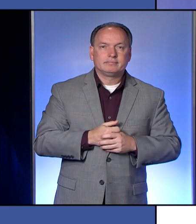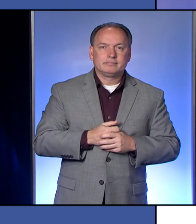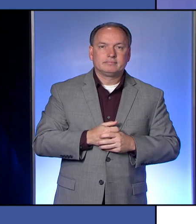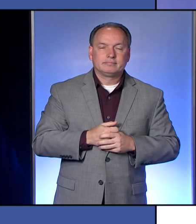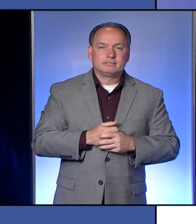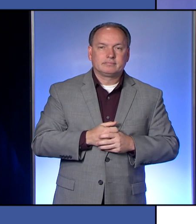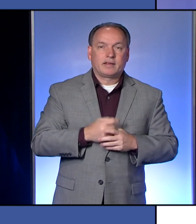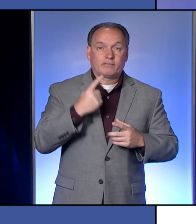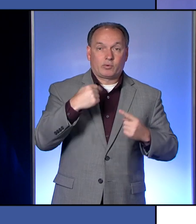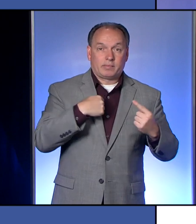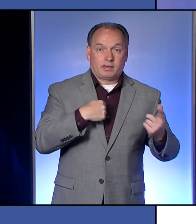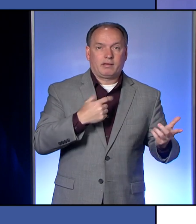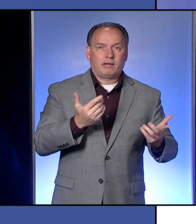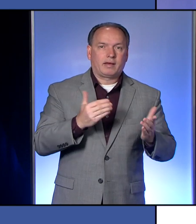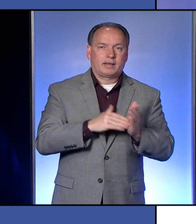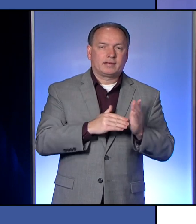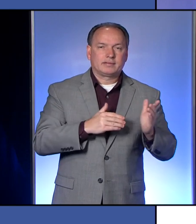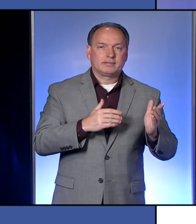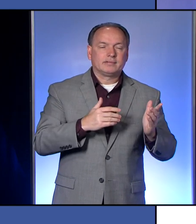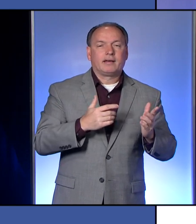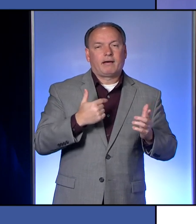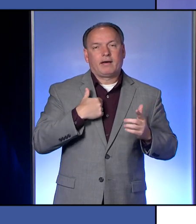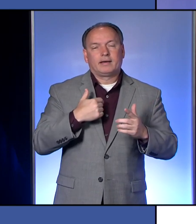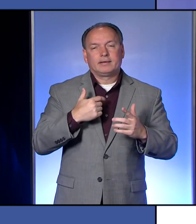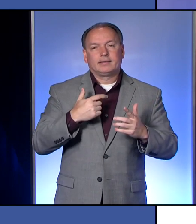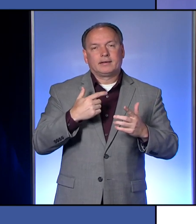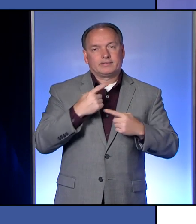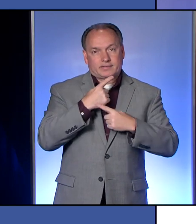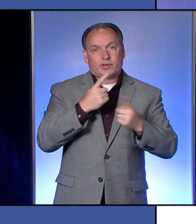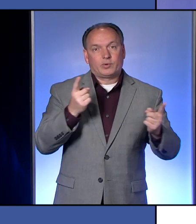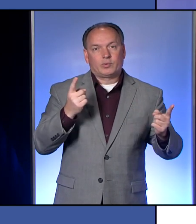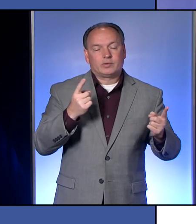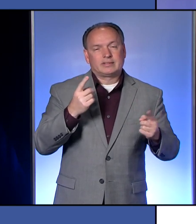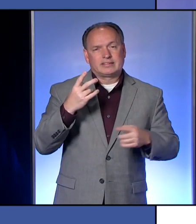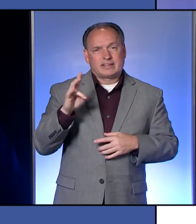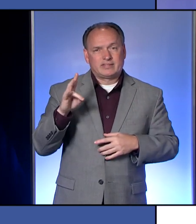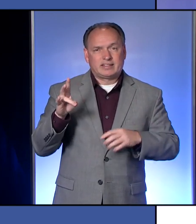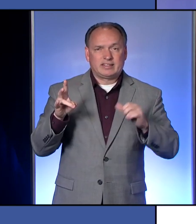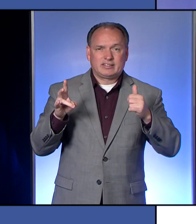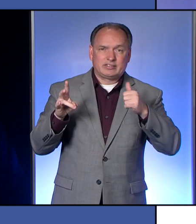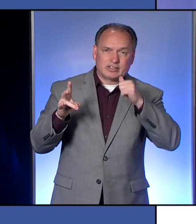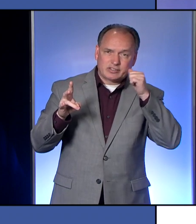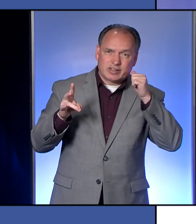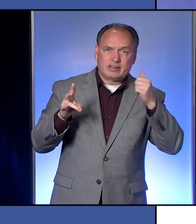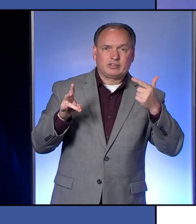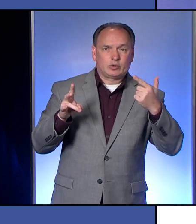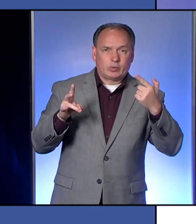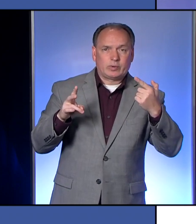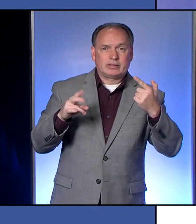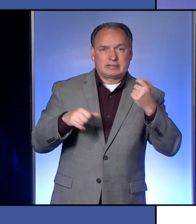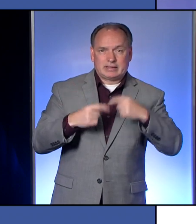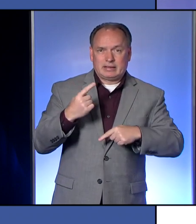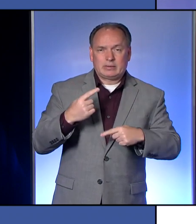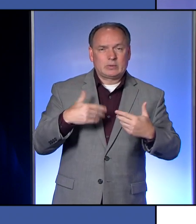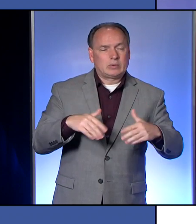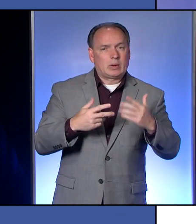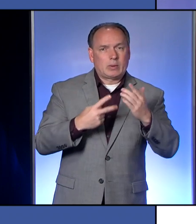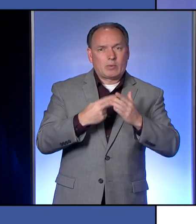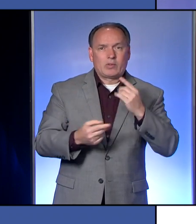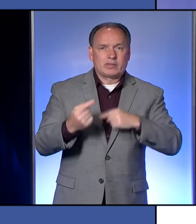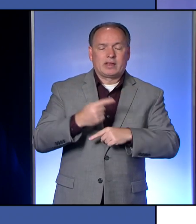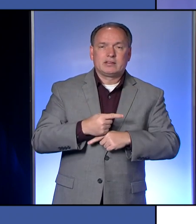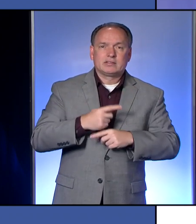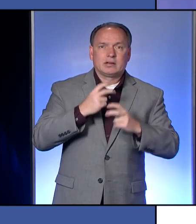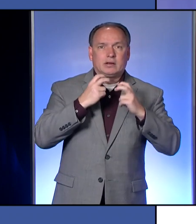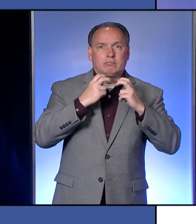And for me, I guess I was, I have to say, 17 yesterday and 21 today, both days have